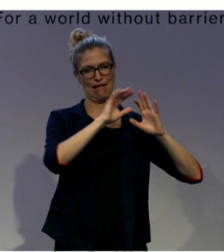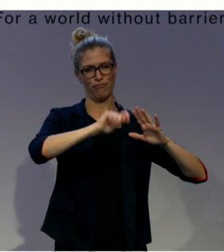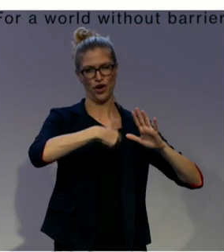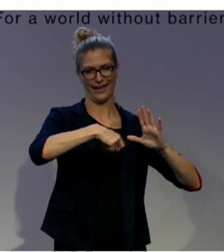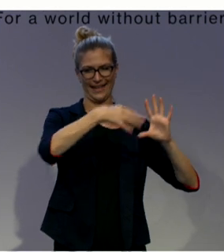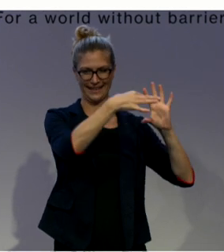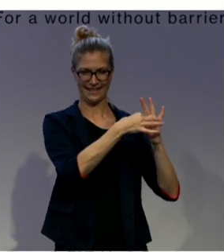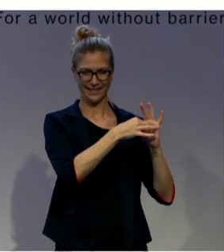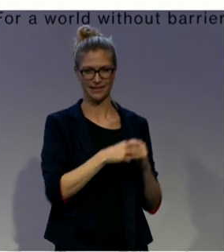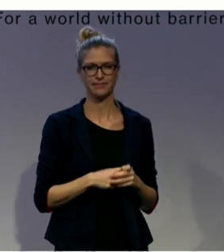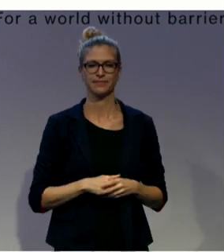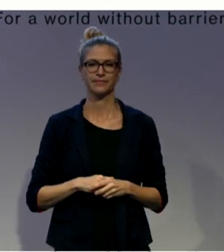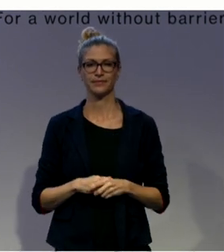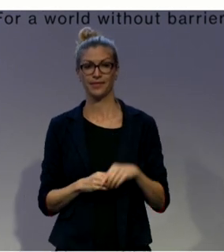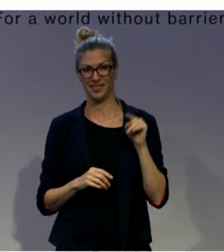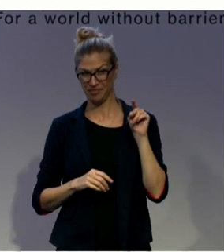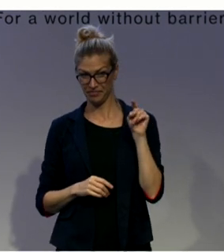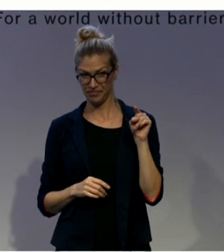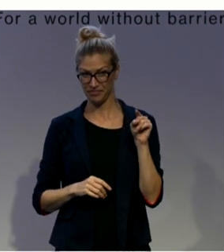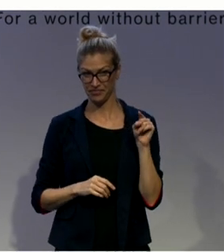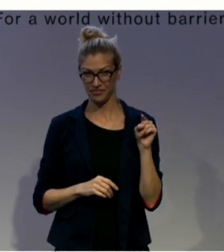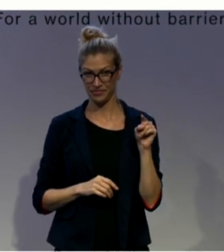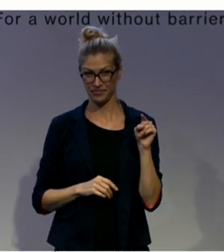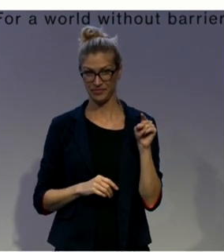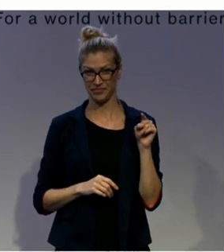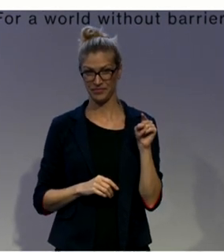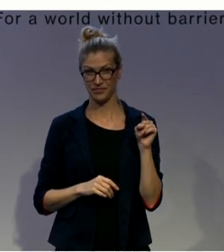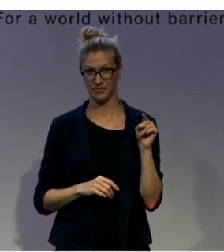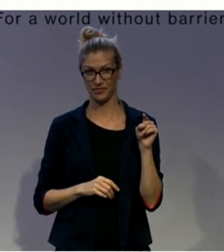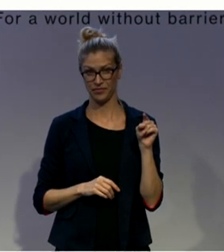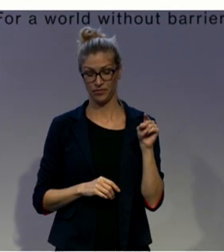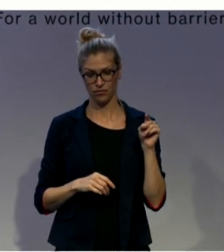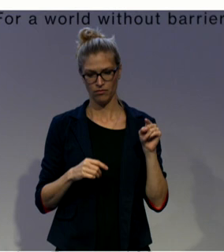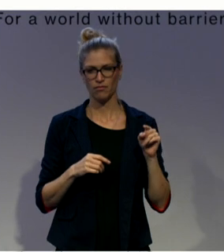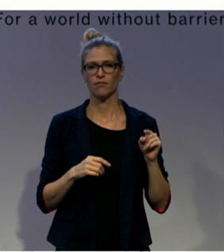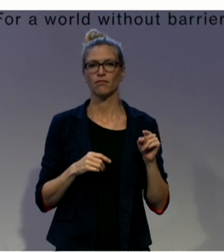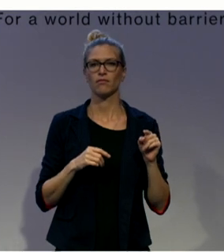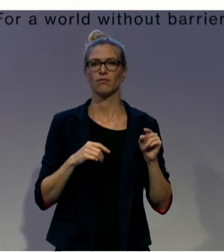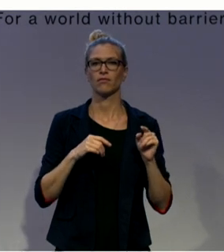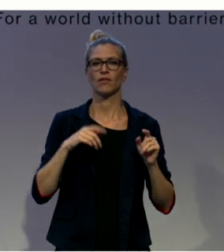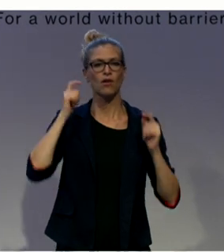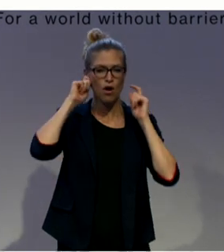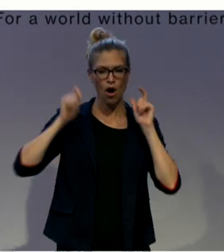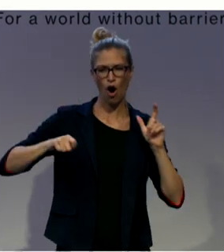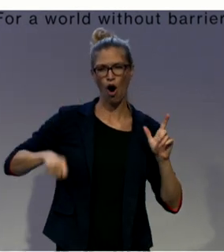empowered by our constitution to defend the rights and freedom of workers.